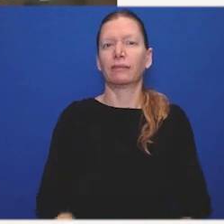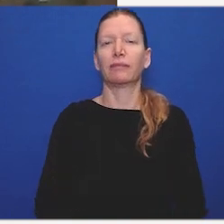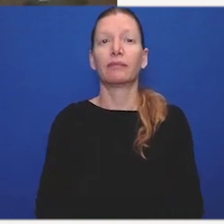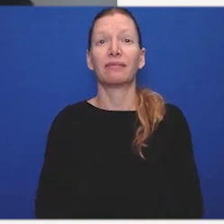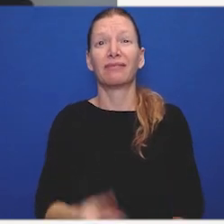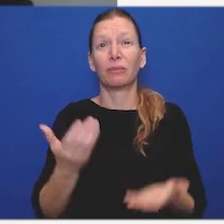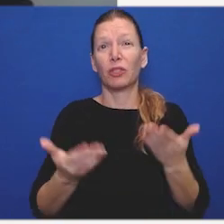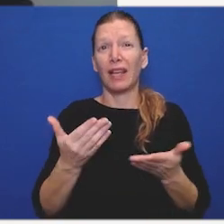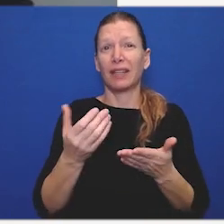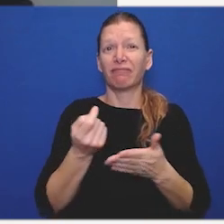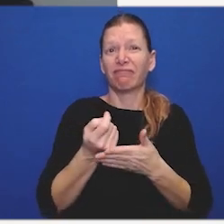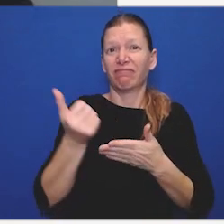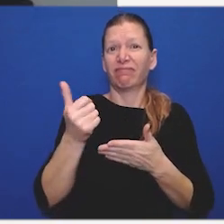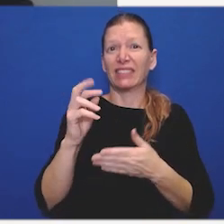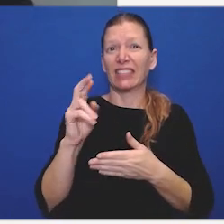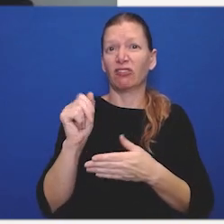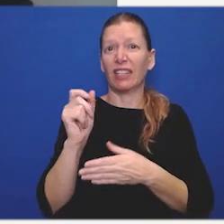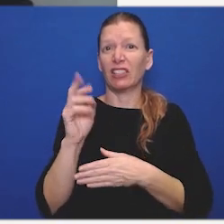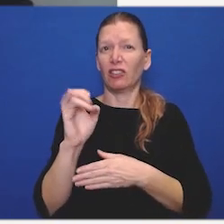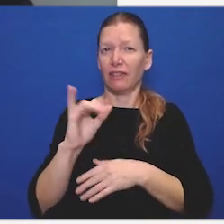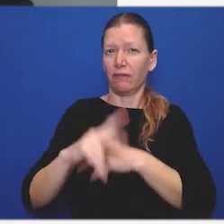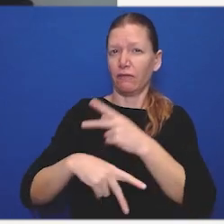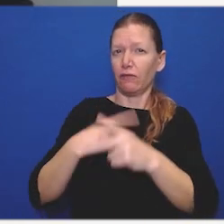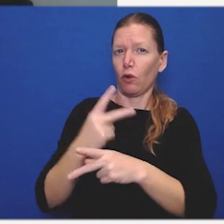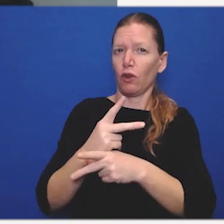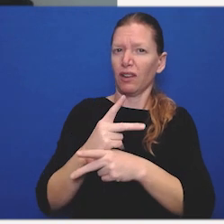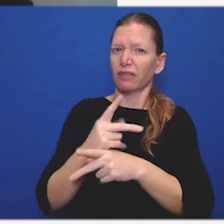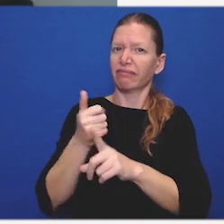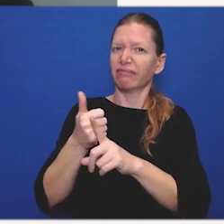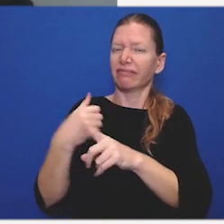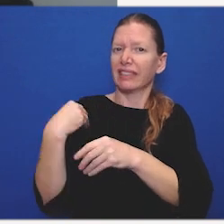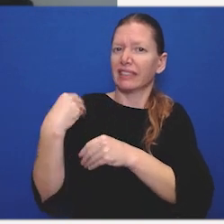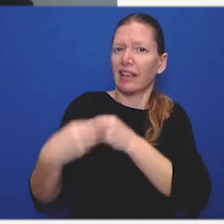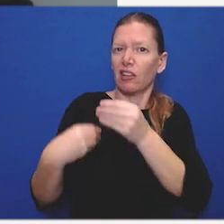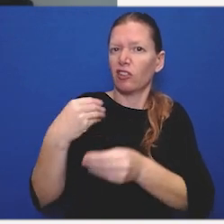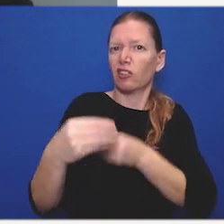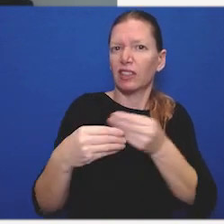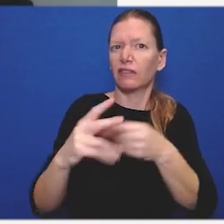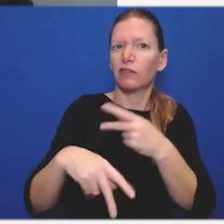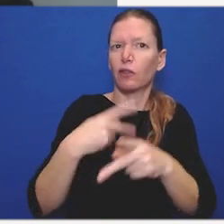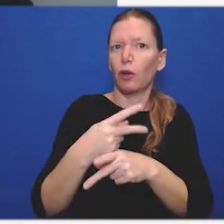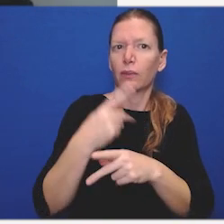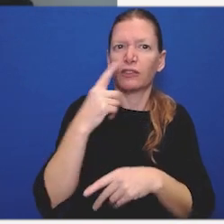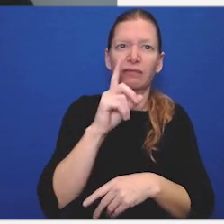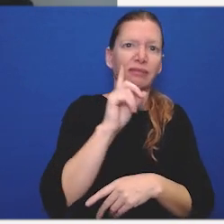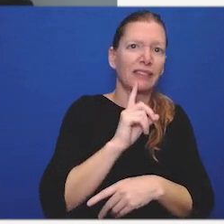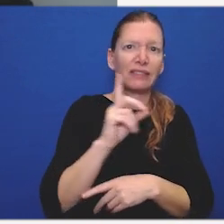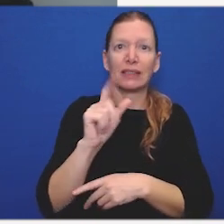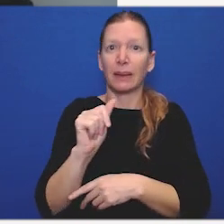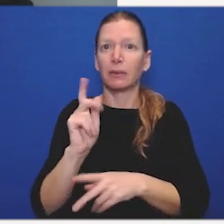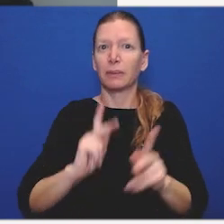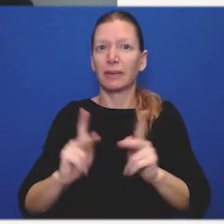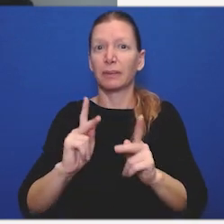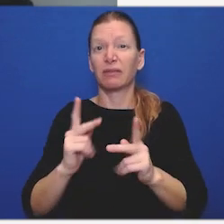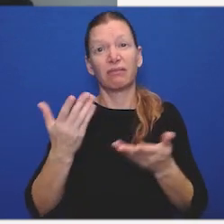the mainstream. Perhaps the erasure as a form is an inherited form of deaf and disabled